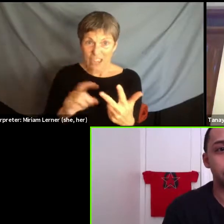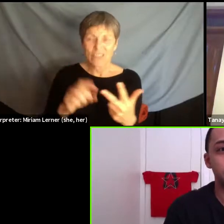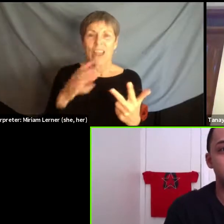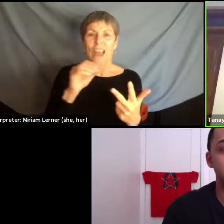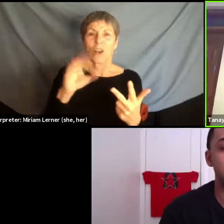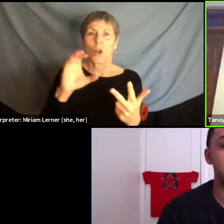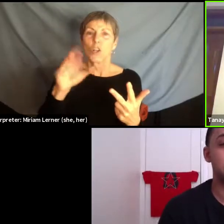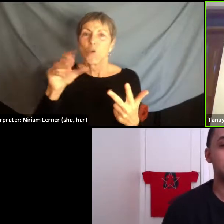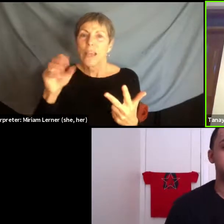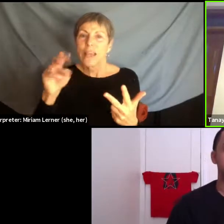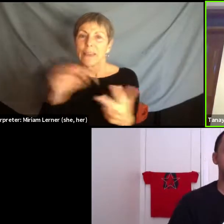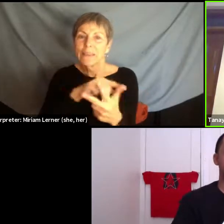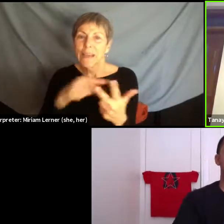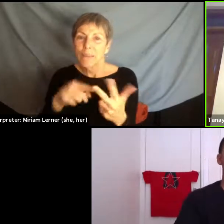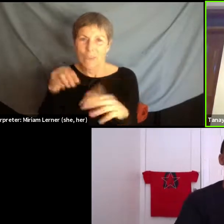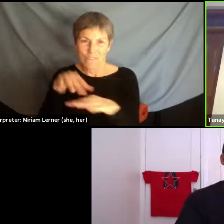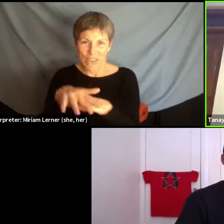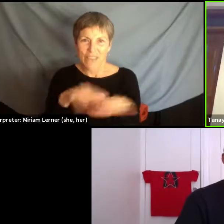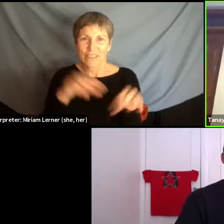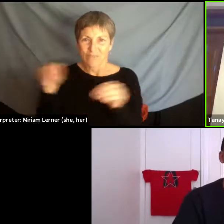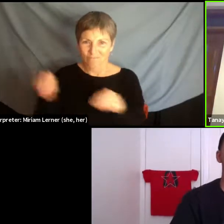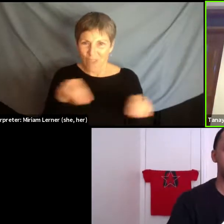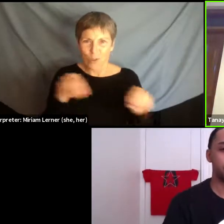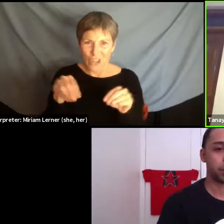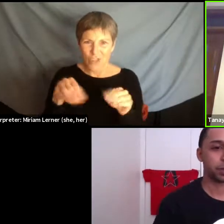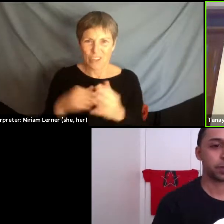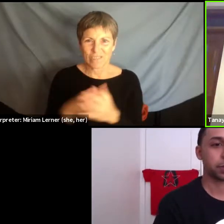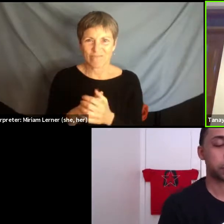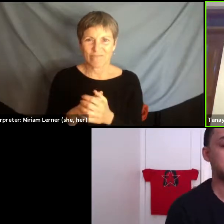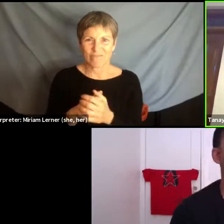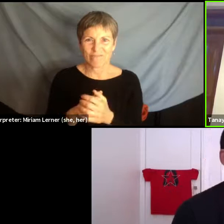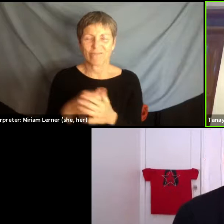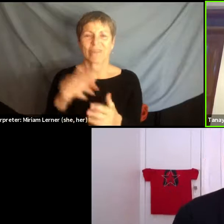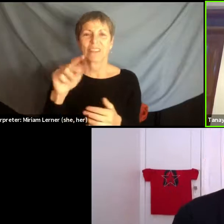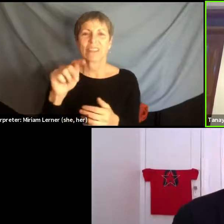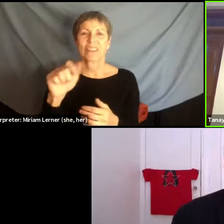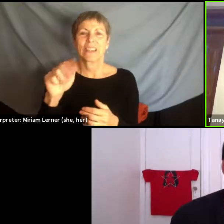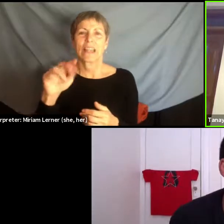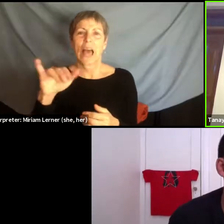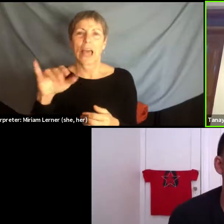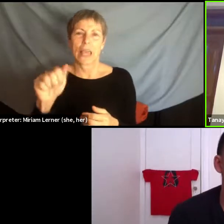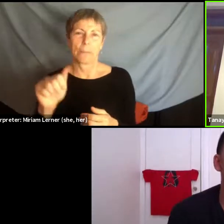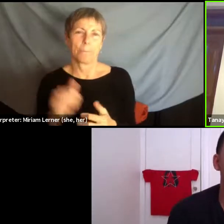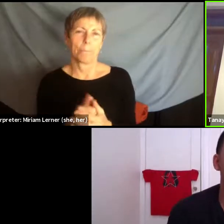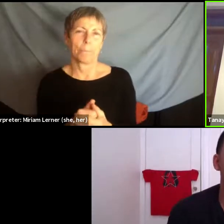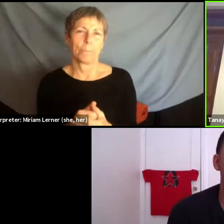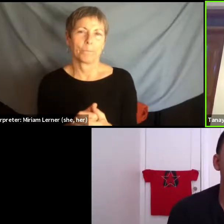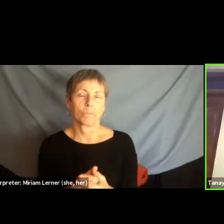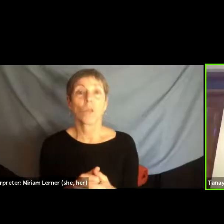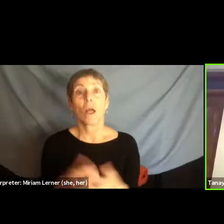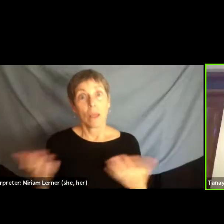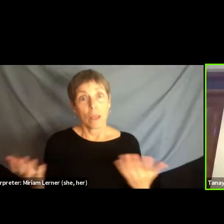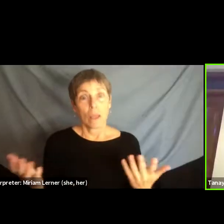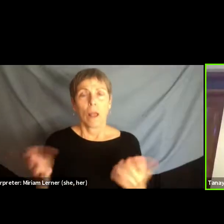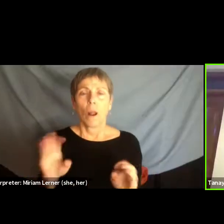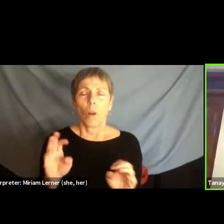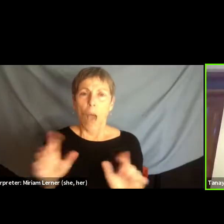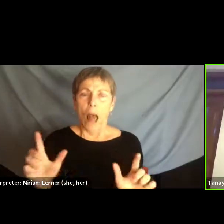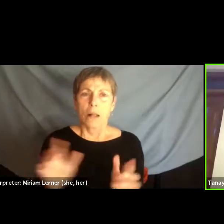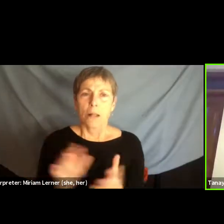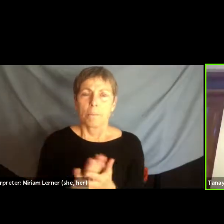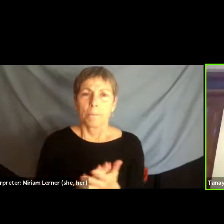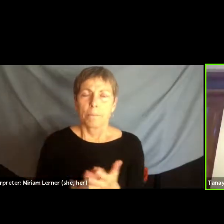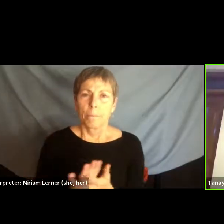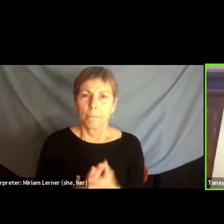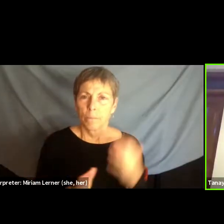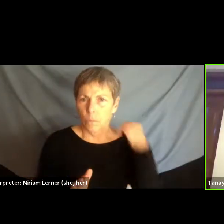Thanks, Ash. And I think part of what I'll talk about will